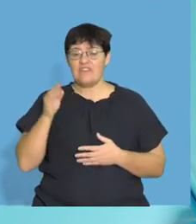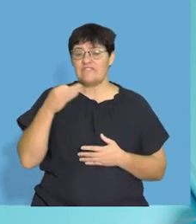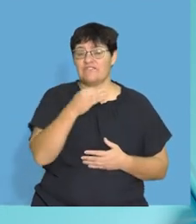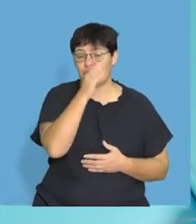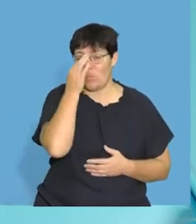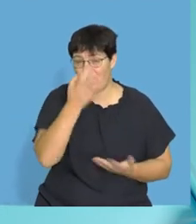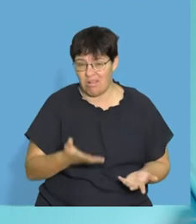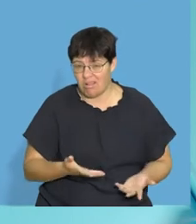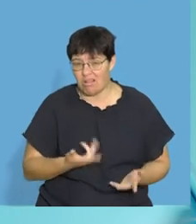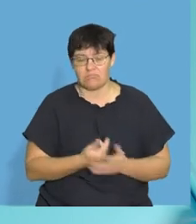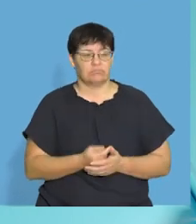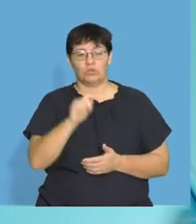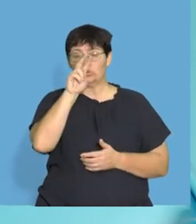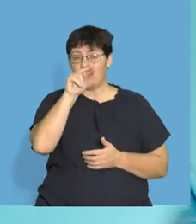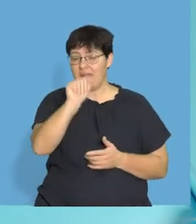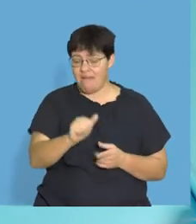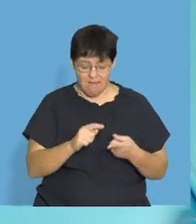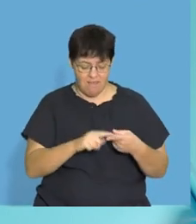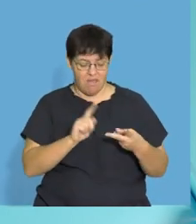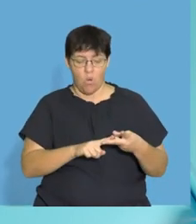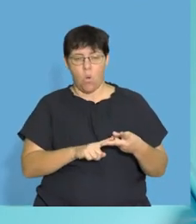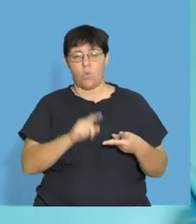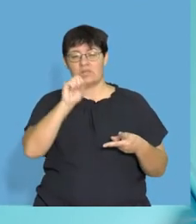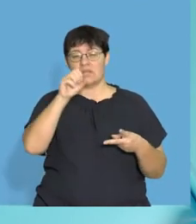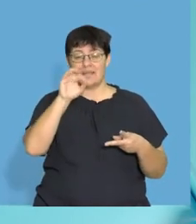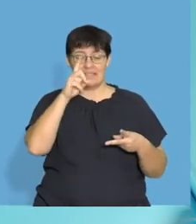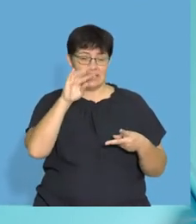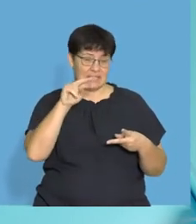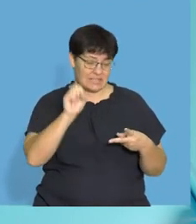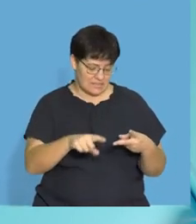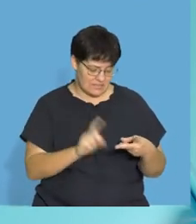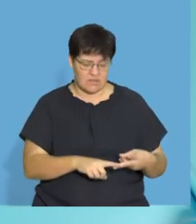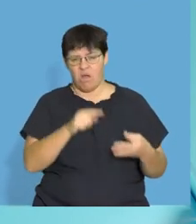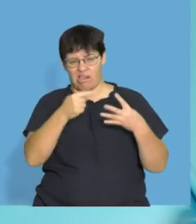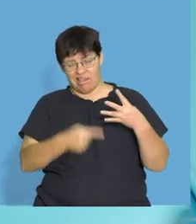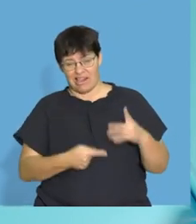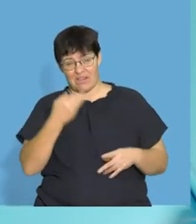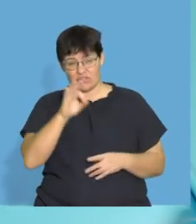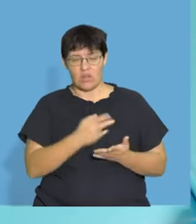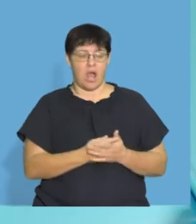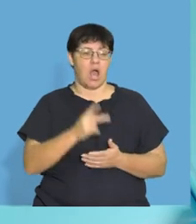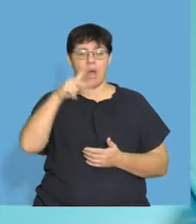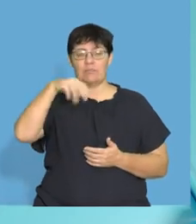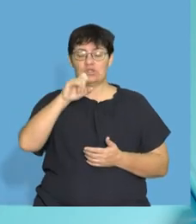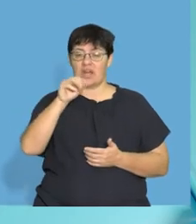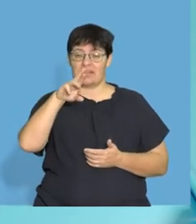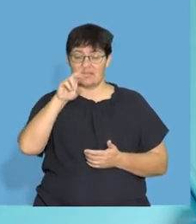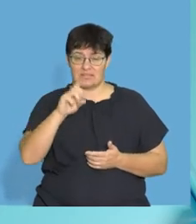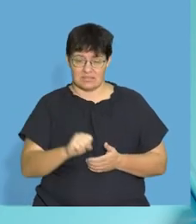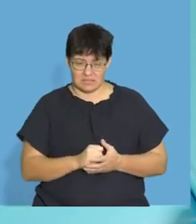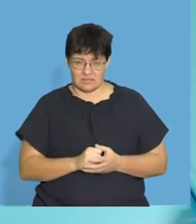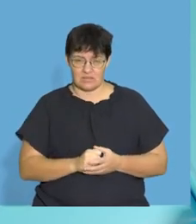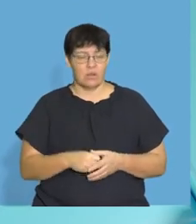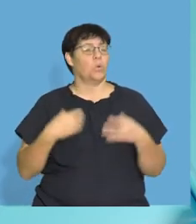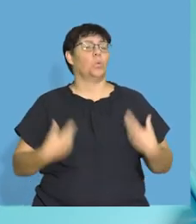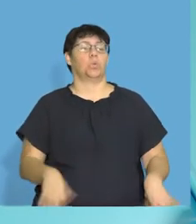the fish oils, right? That may be in the tunas and those of you who like sardines and those kind of fishes and pulchards.